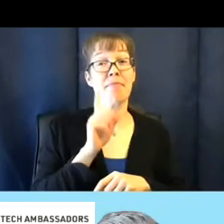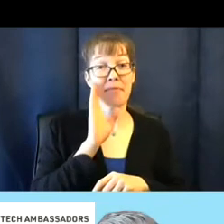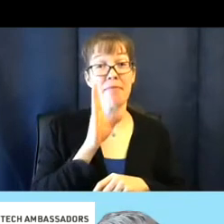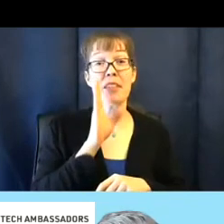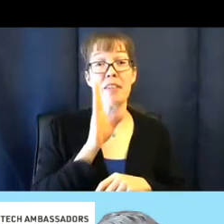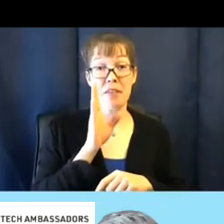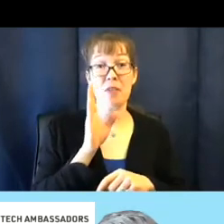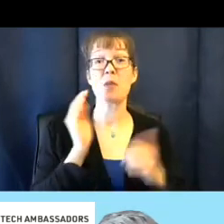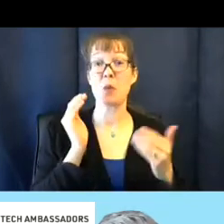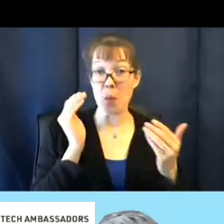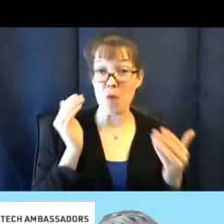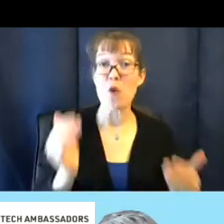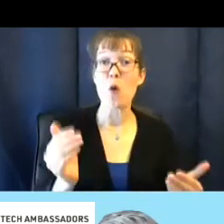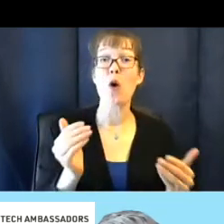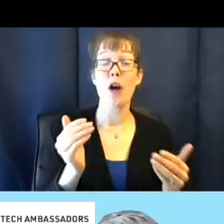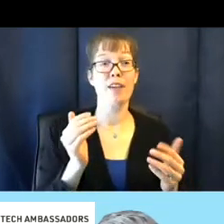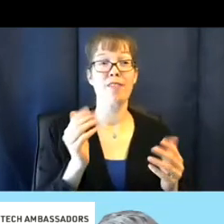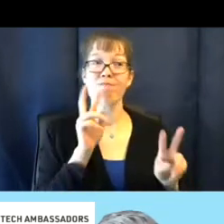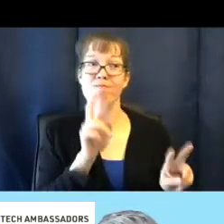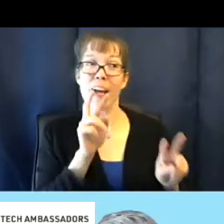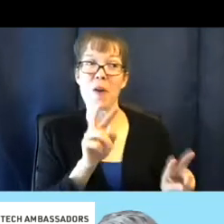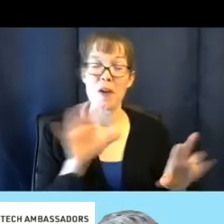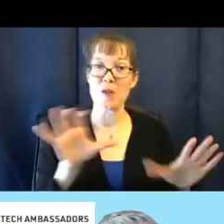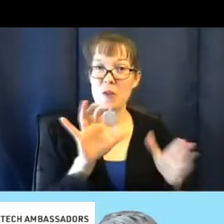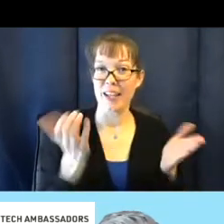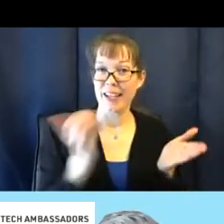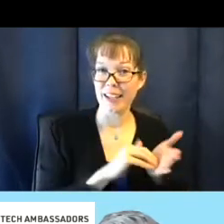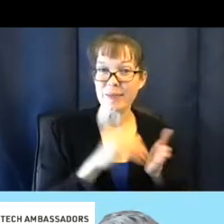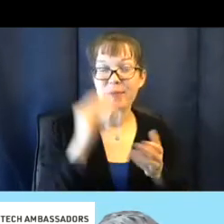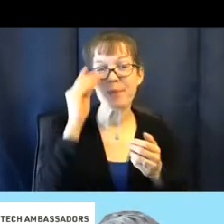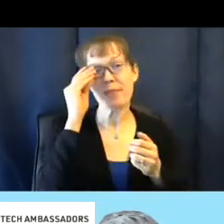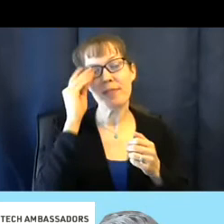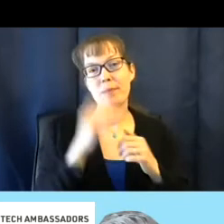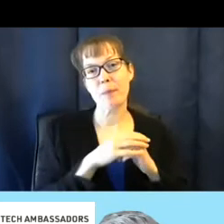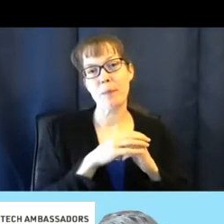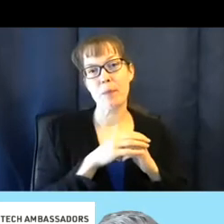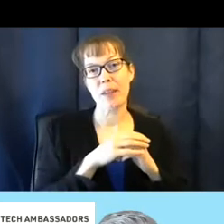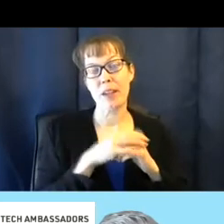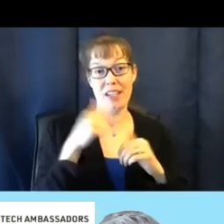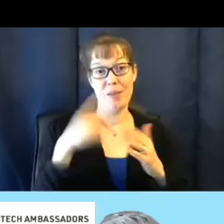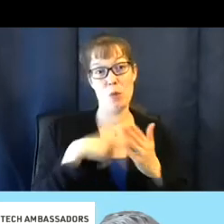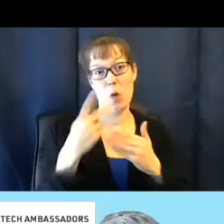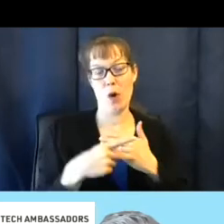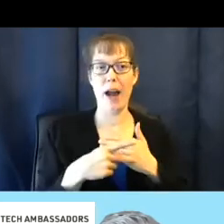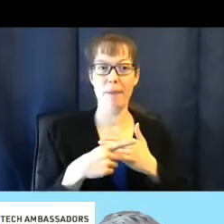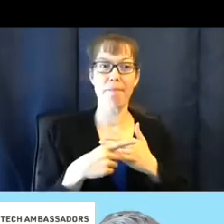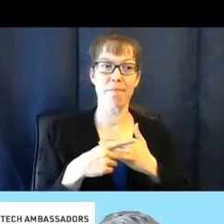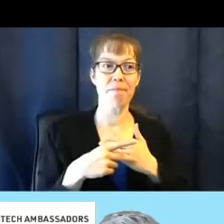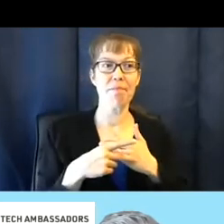move forward. And I can't wait to do that again with our program. And